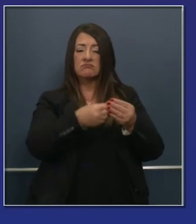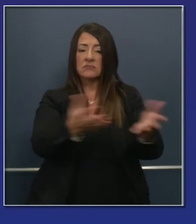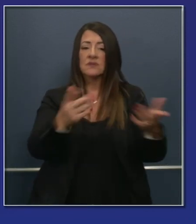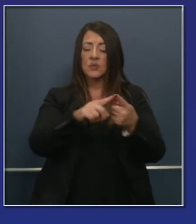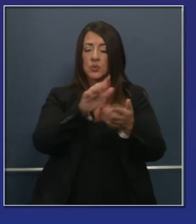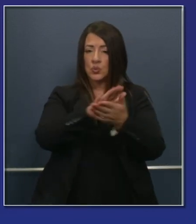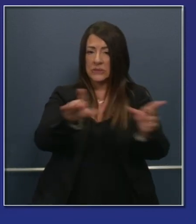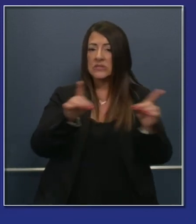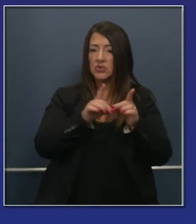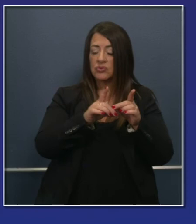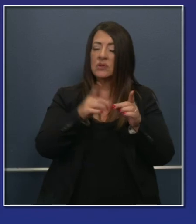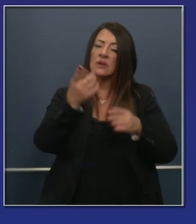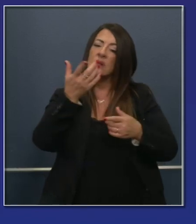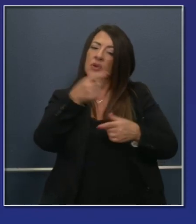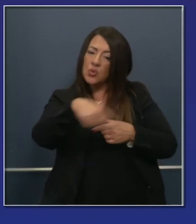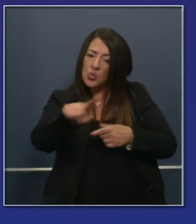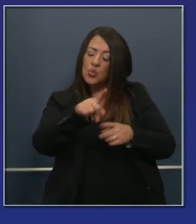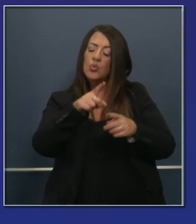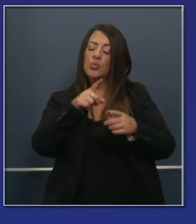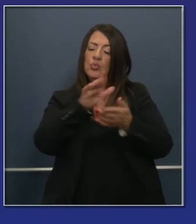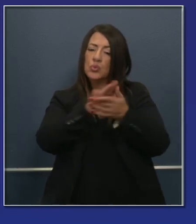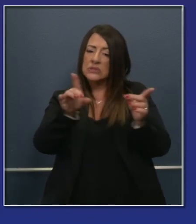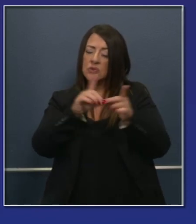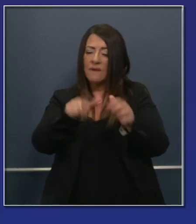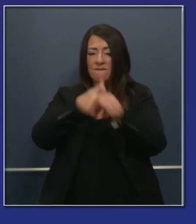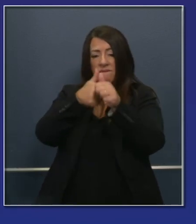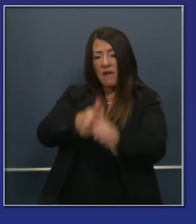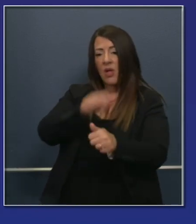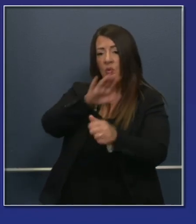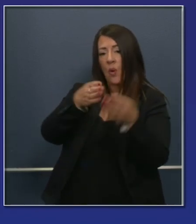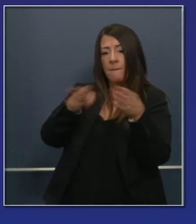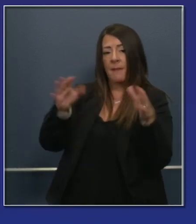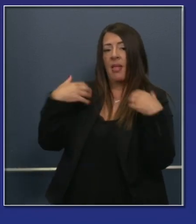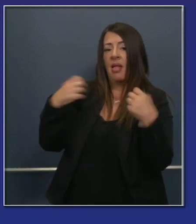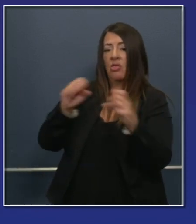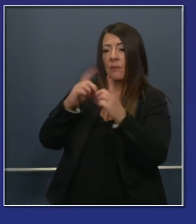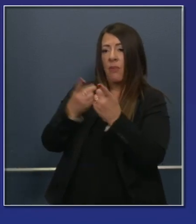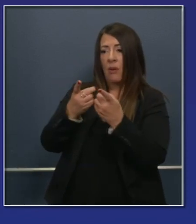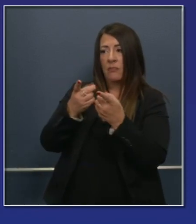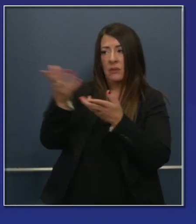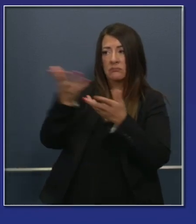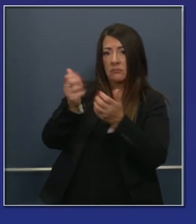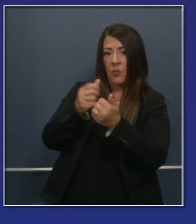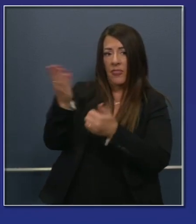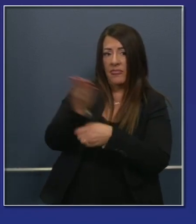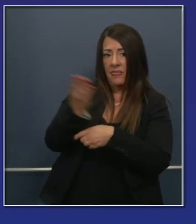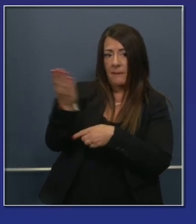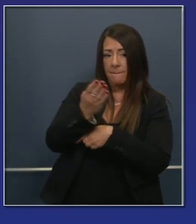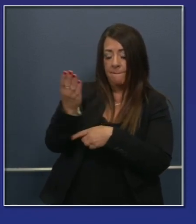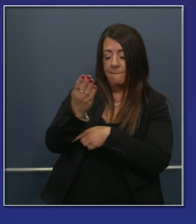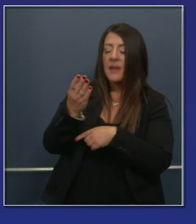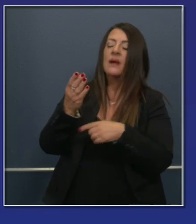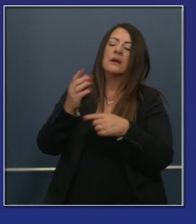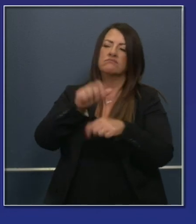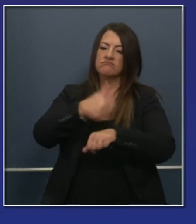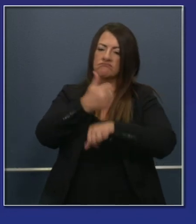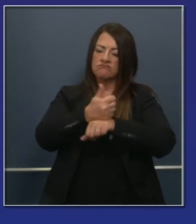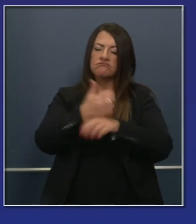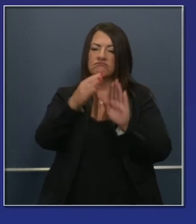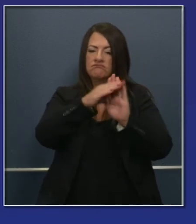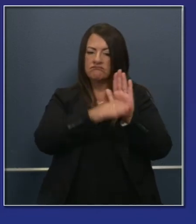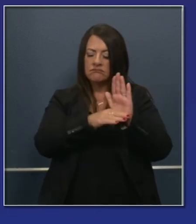consultation with their local public health department, to convene these small groups of students